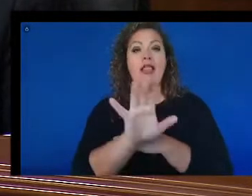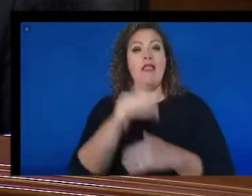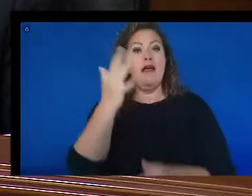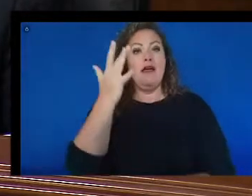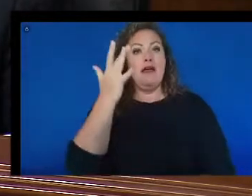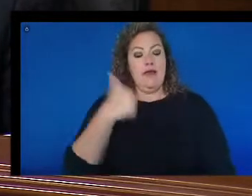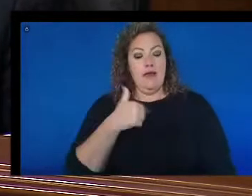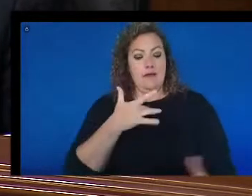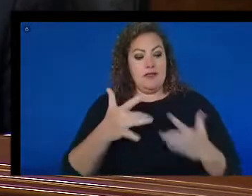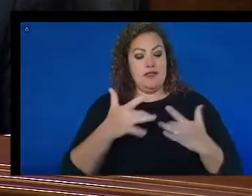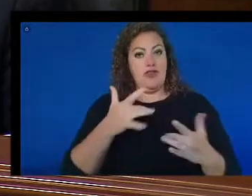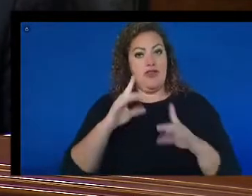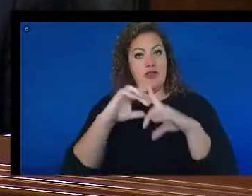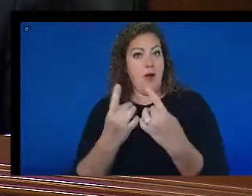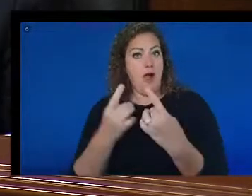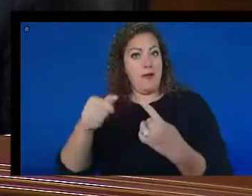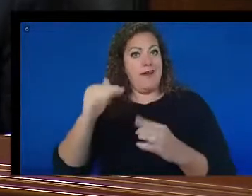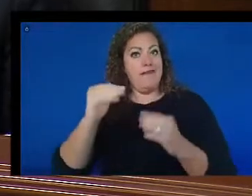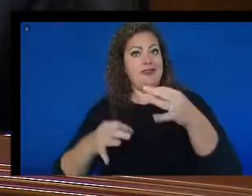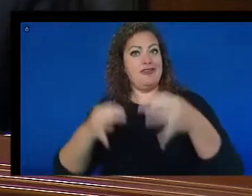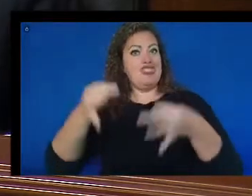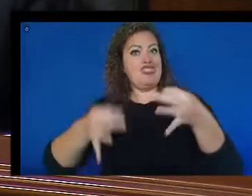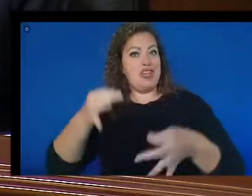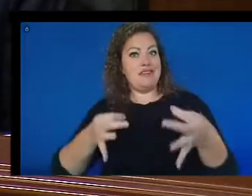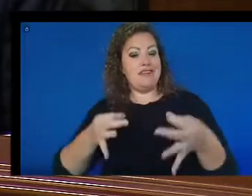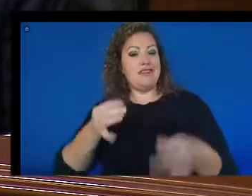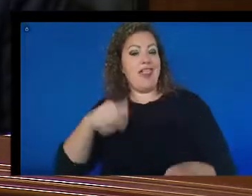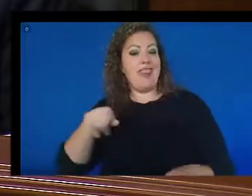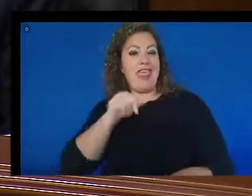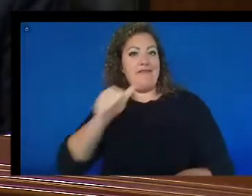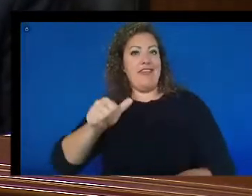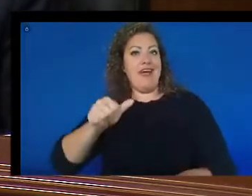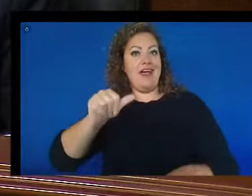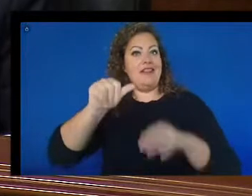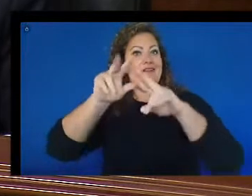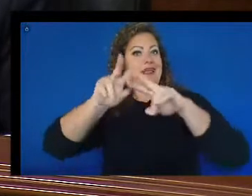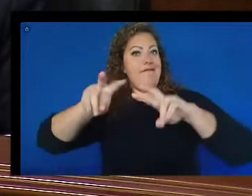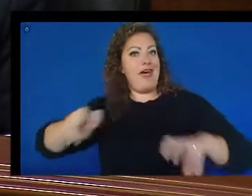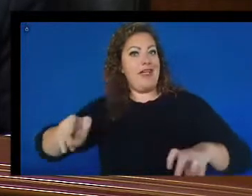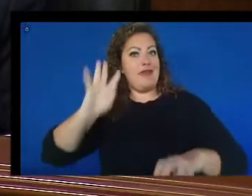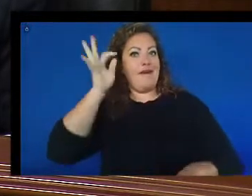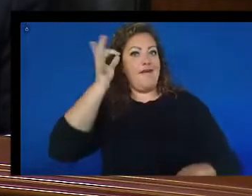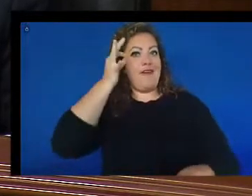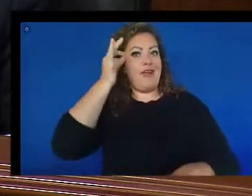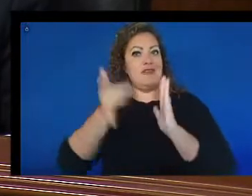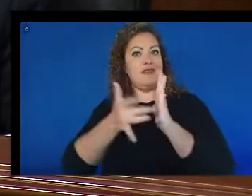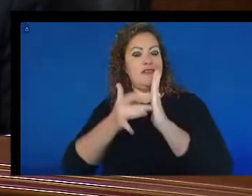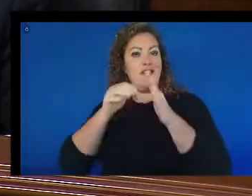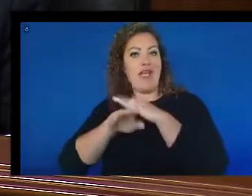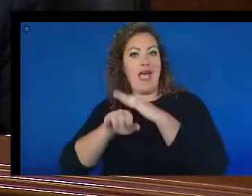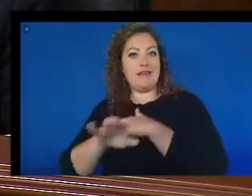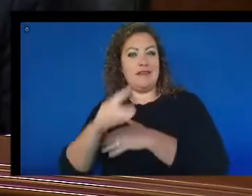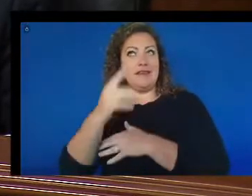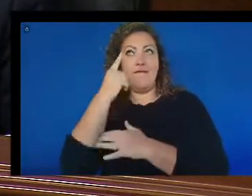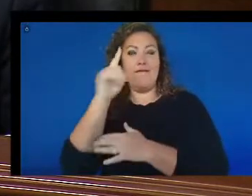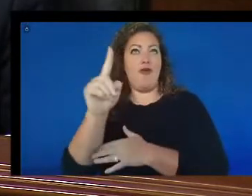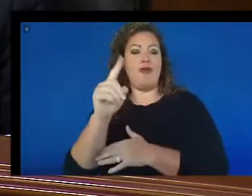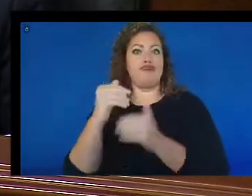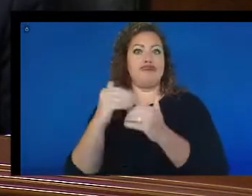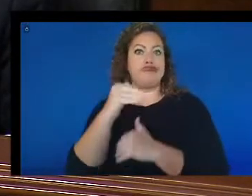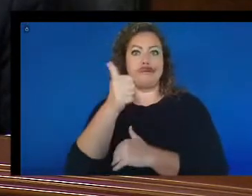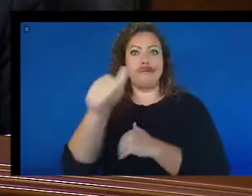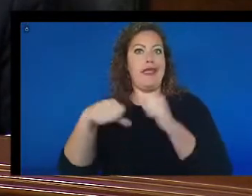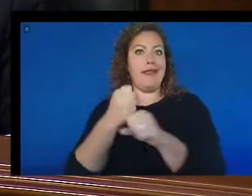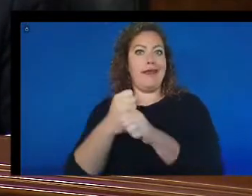that the Department of Justice has not evaluated federal technology access for a decade. Federal